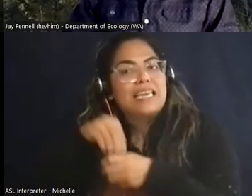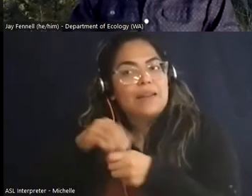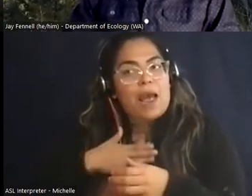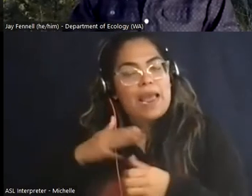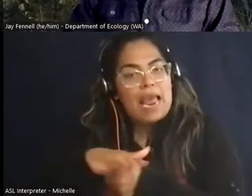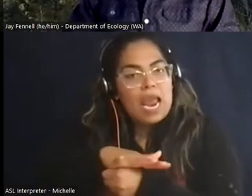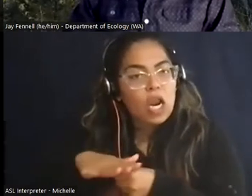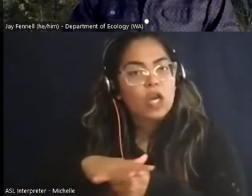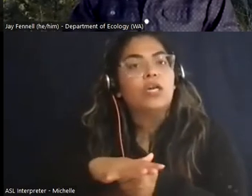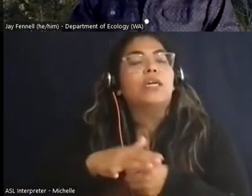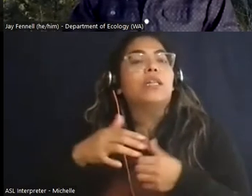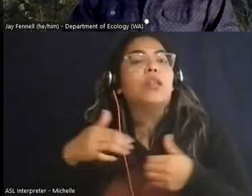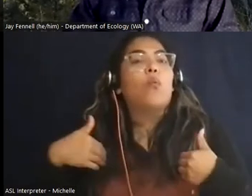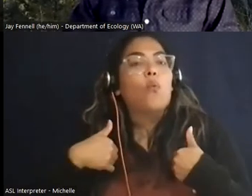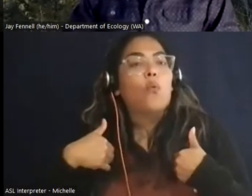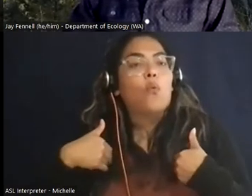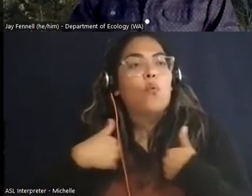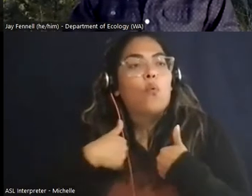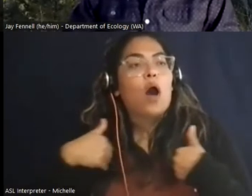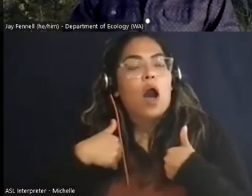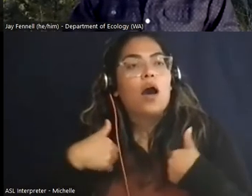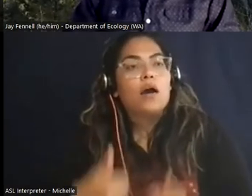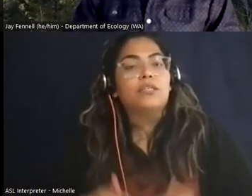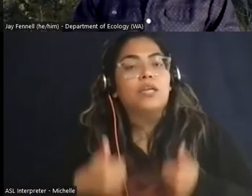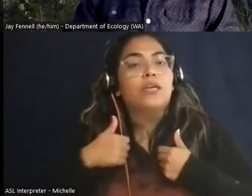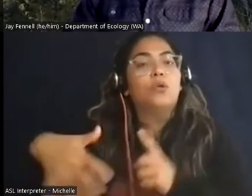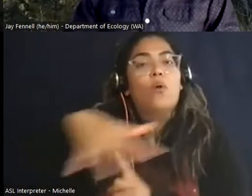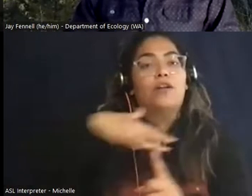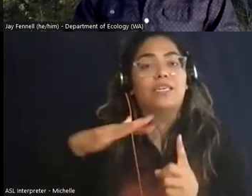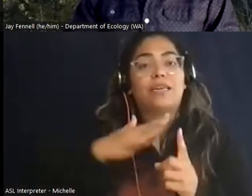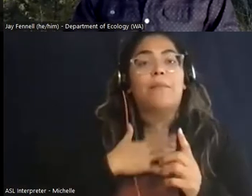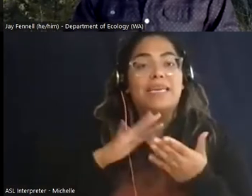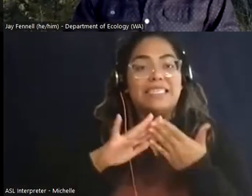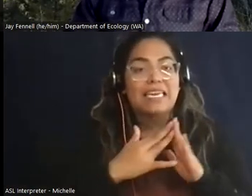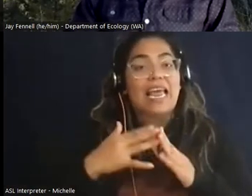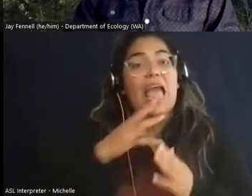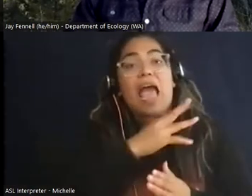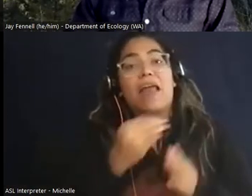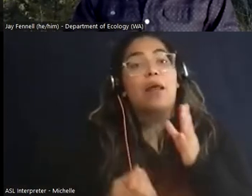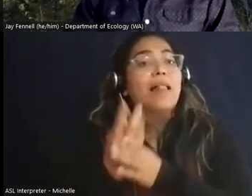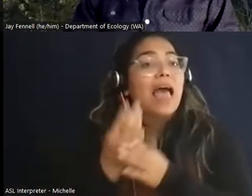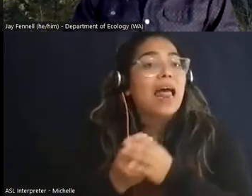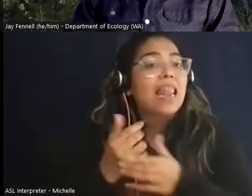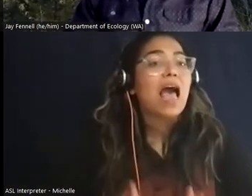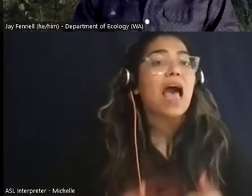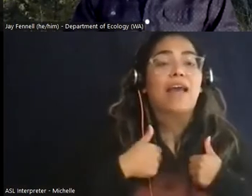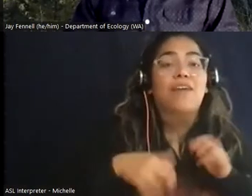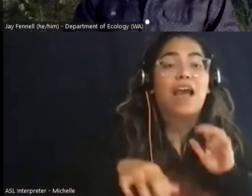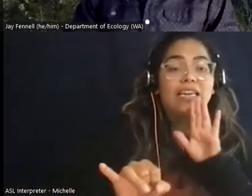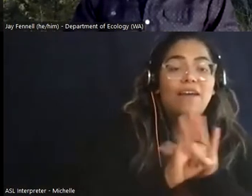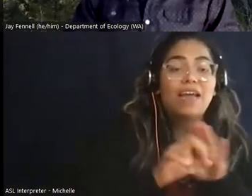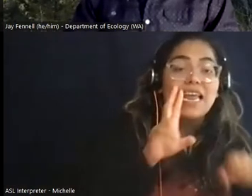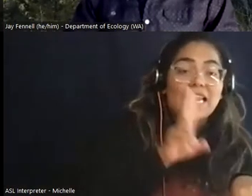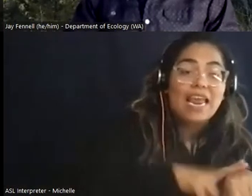surrounding my city as well as the plant life um also identifying the native and invasive species that also